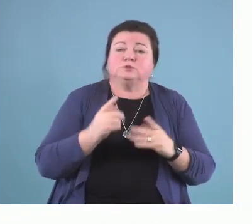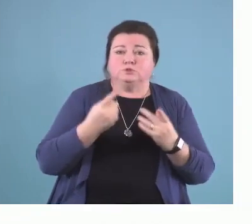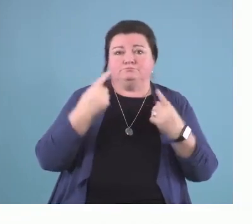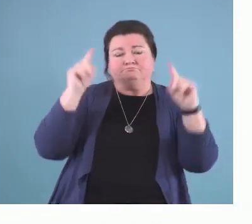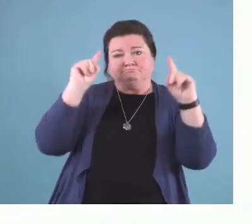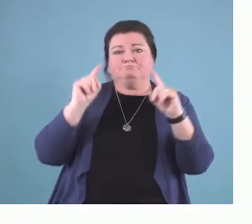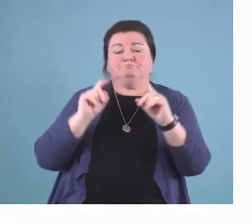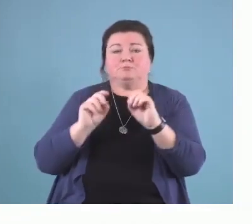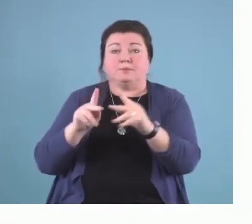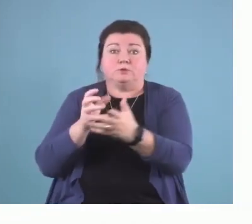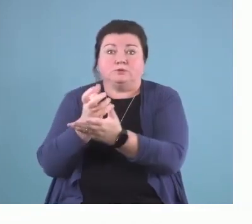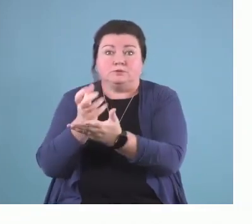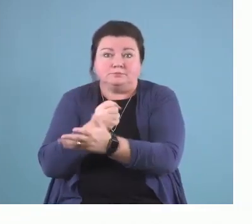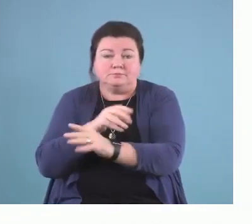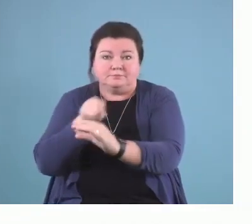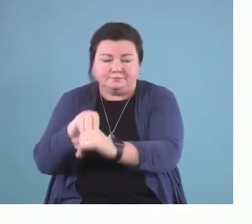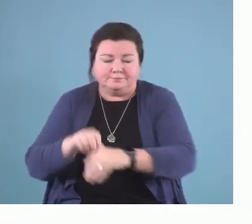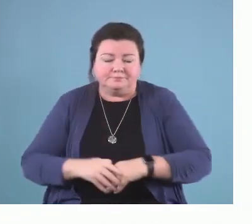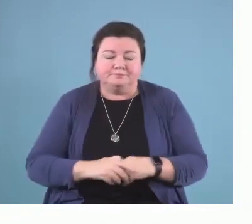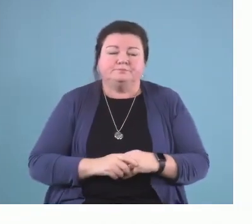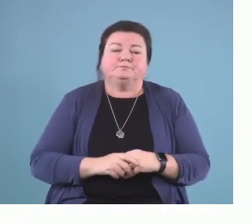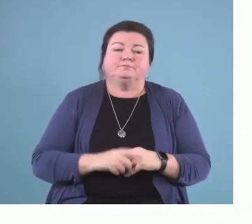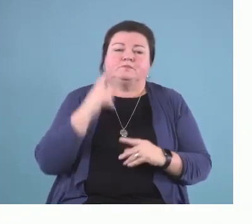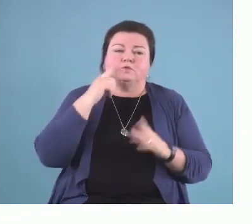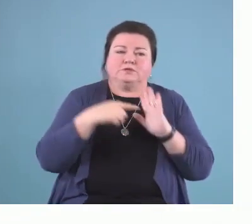For example, health literacy.